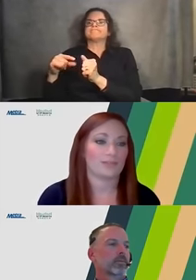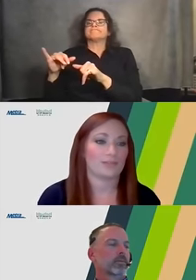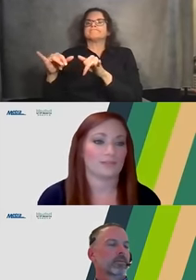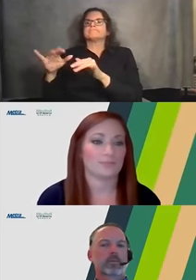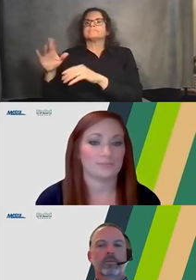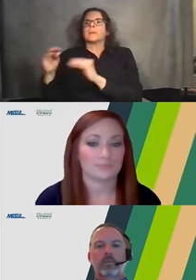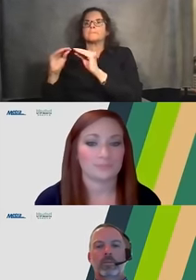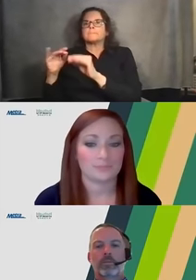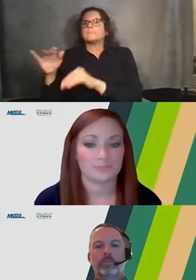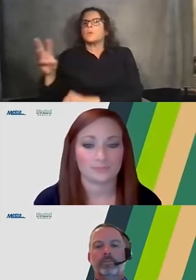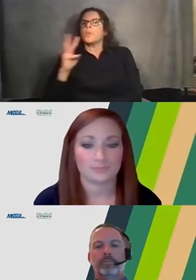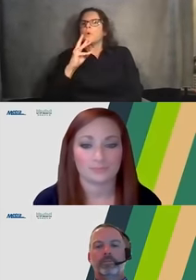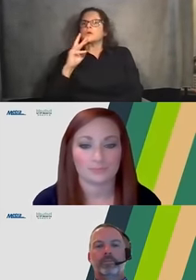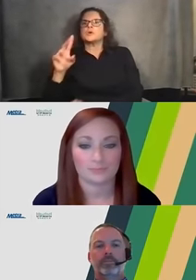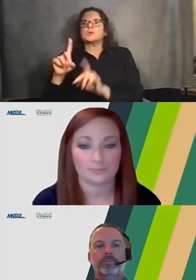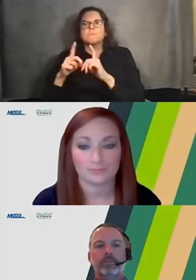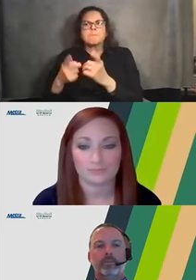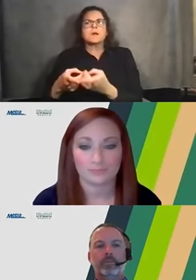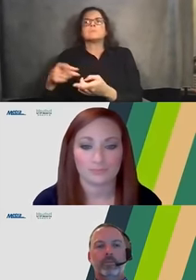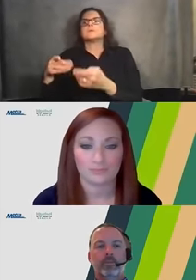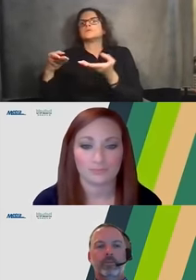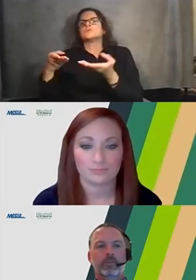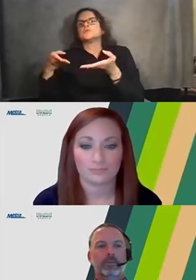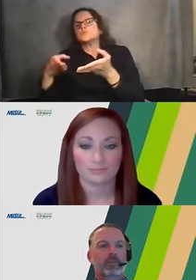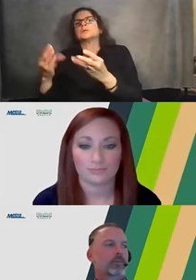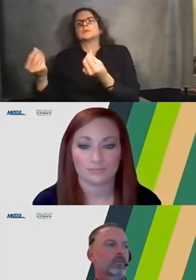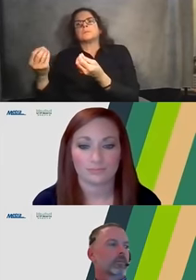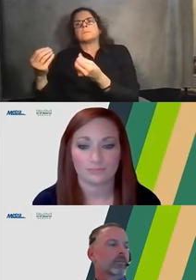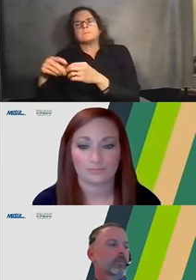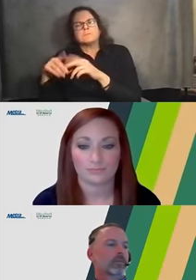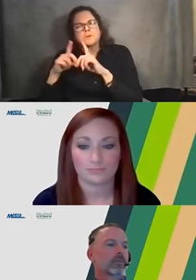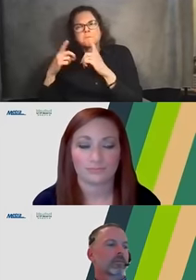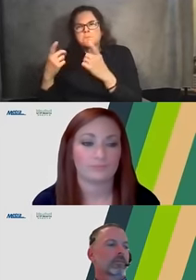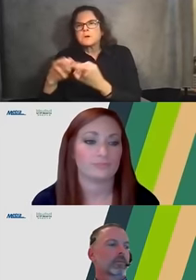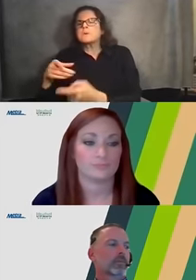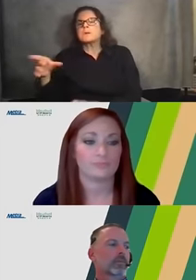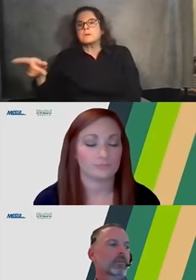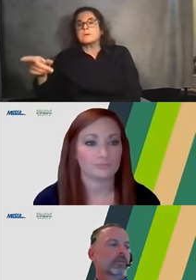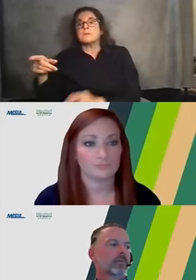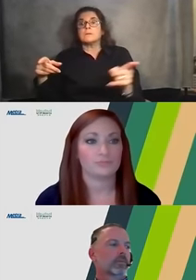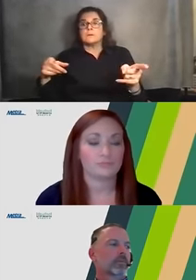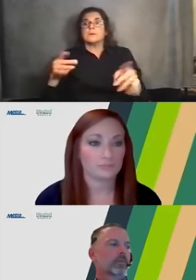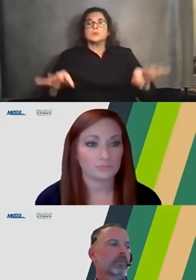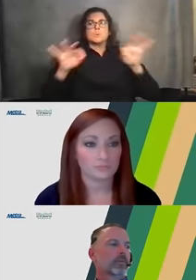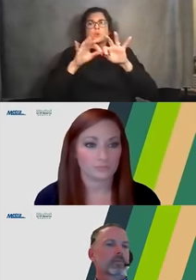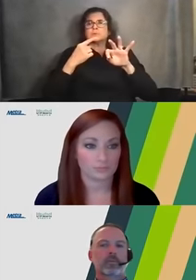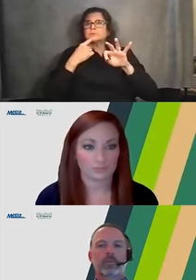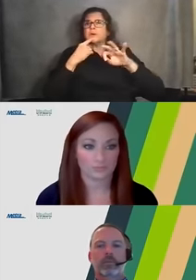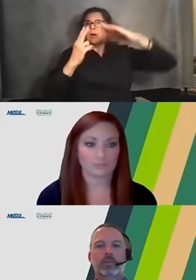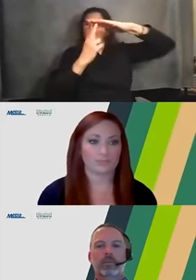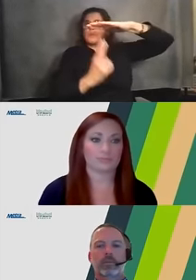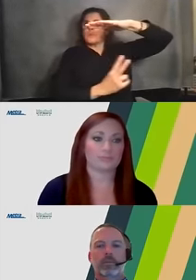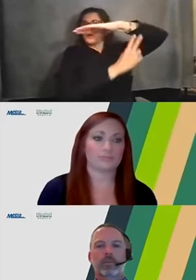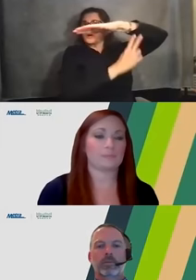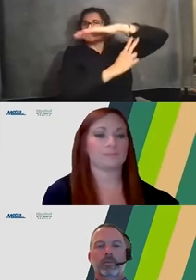And it's it's important to note that that the bridges that existed that exist here now that were built 120 years ago also required lowering